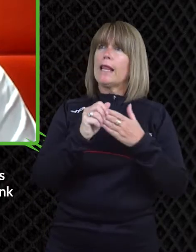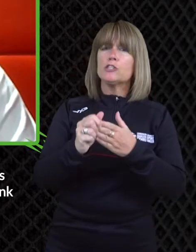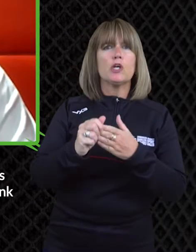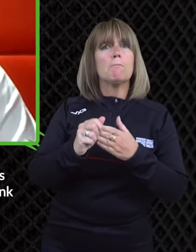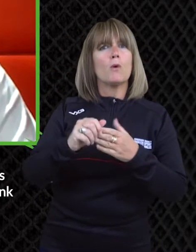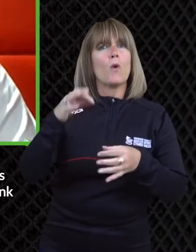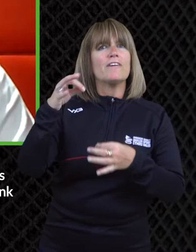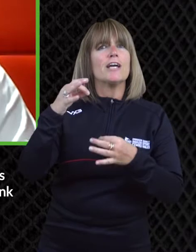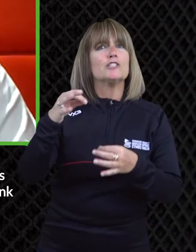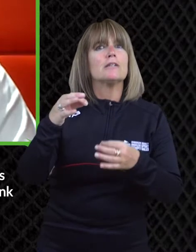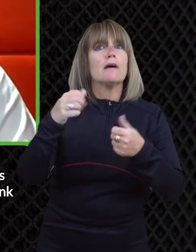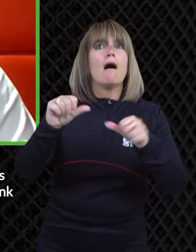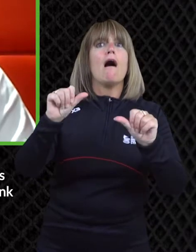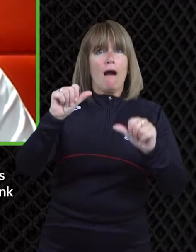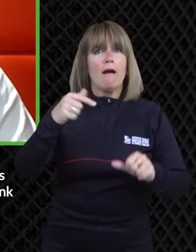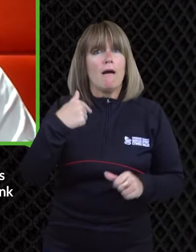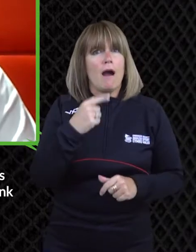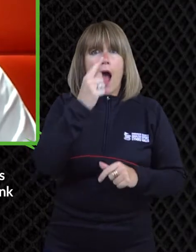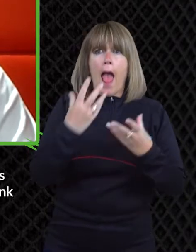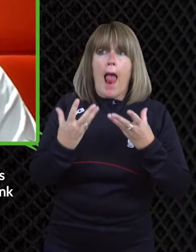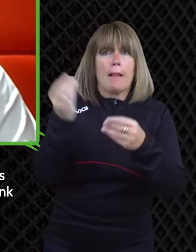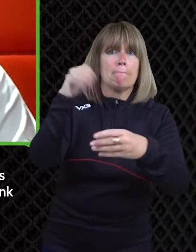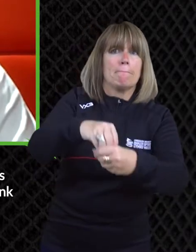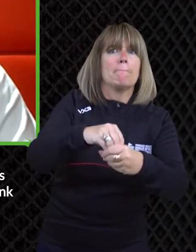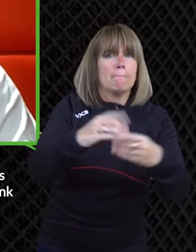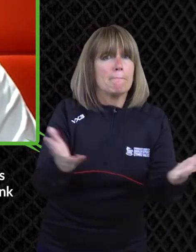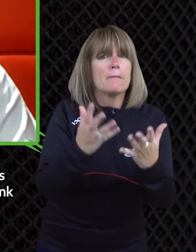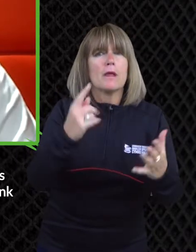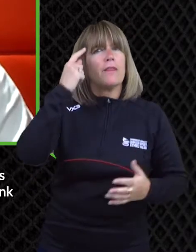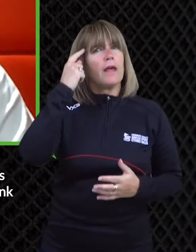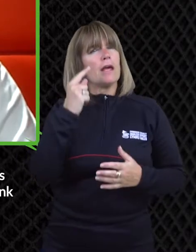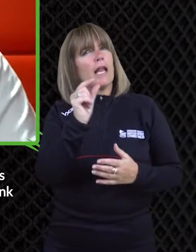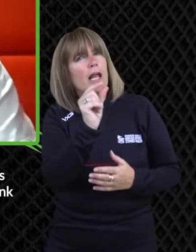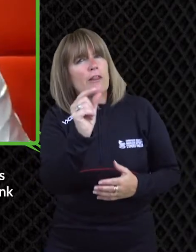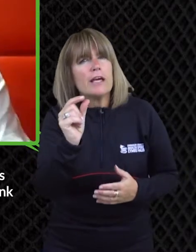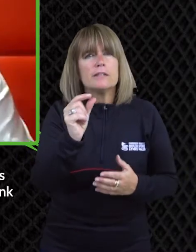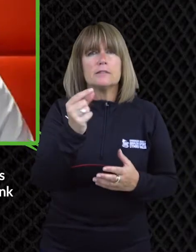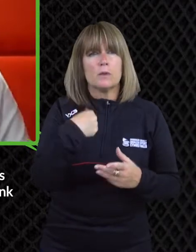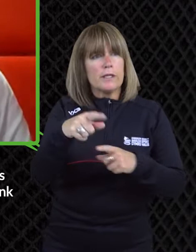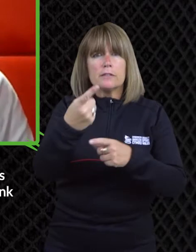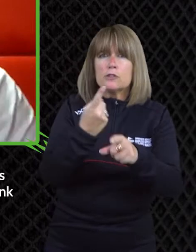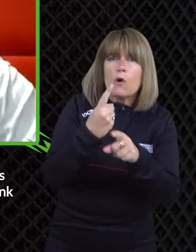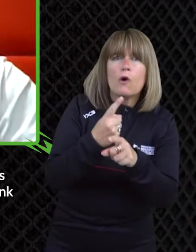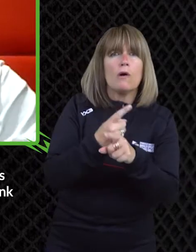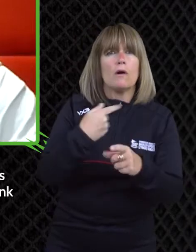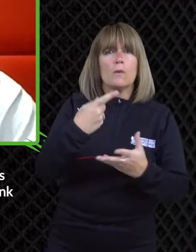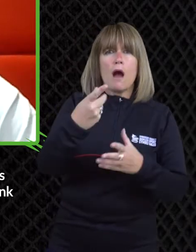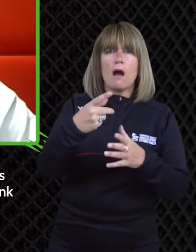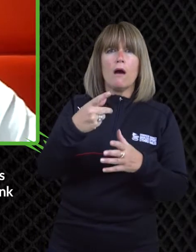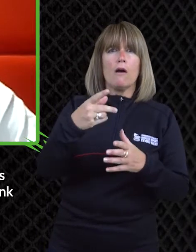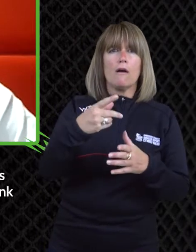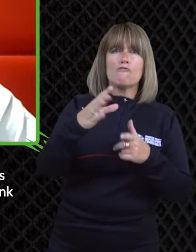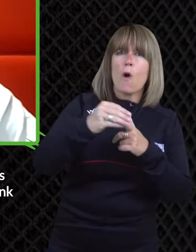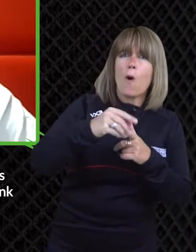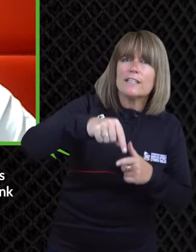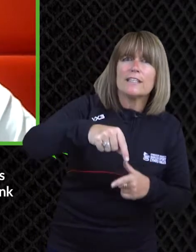more i've personally done the visually impaired runners um workshop so i um once i get my leadership qualification i'd be able